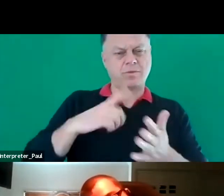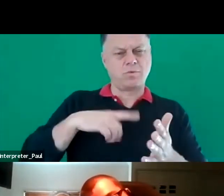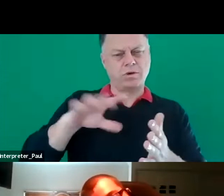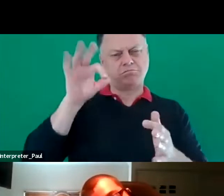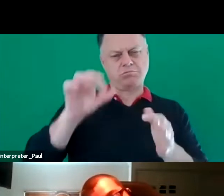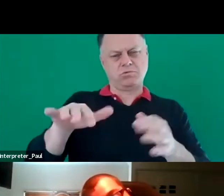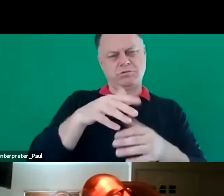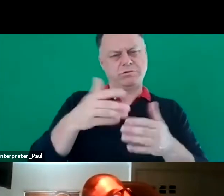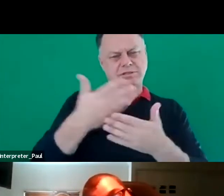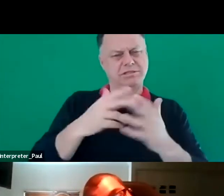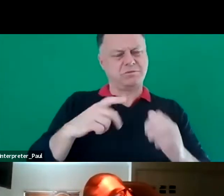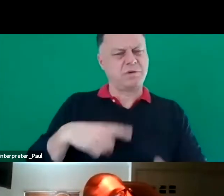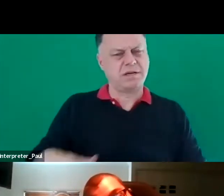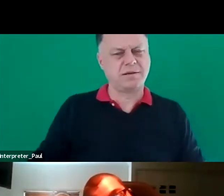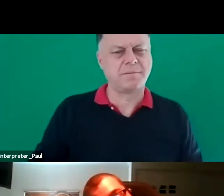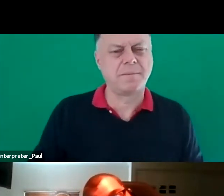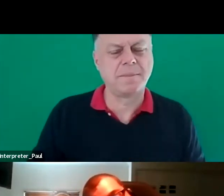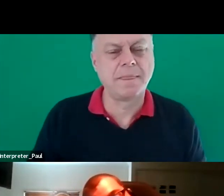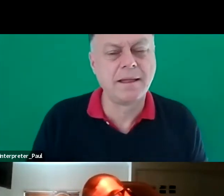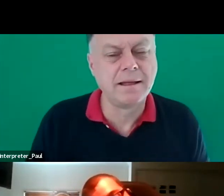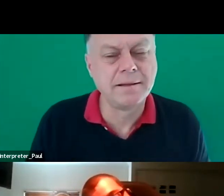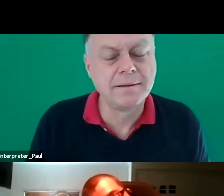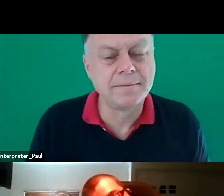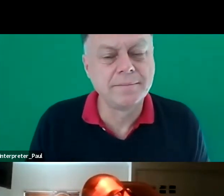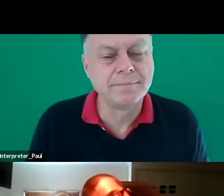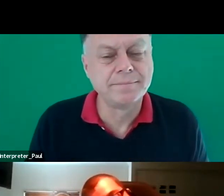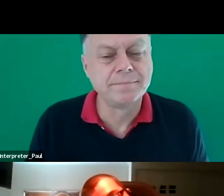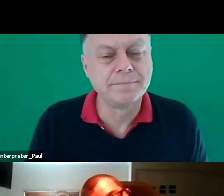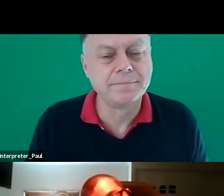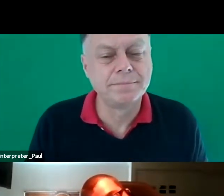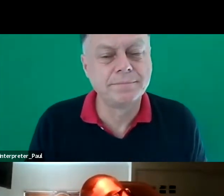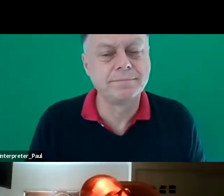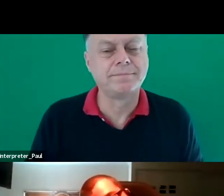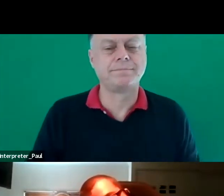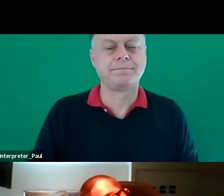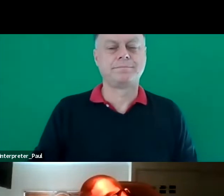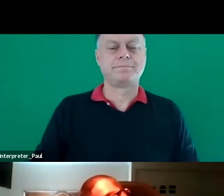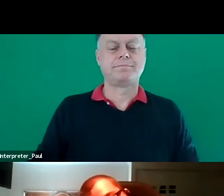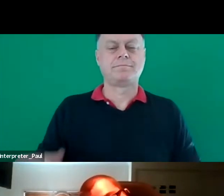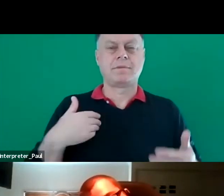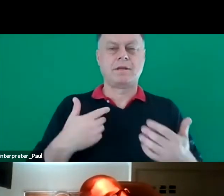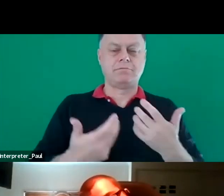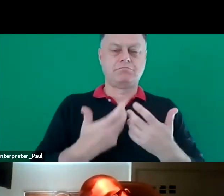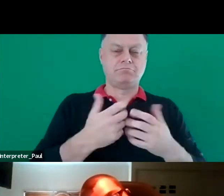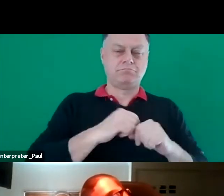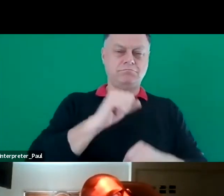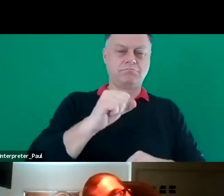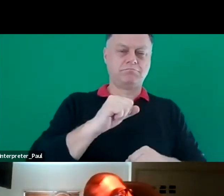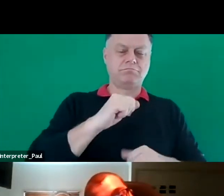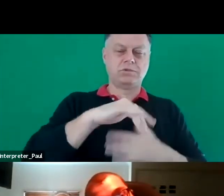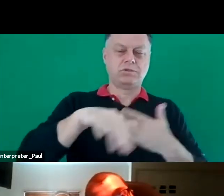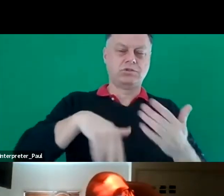of study? I chose to study autism after doing a degree in sociology